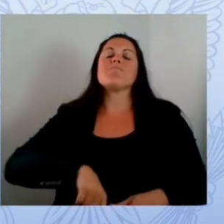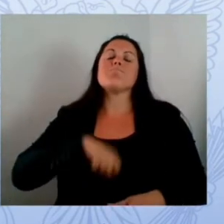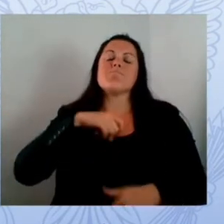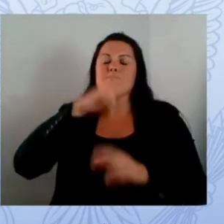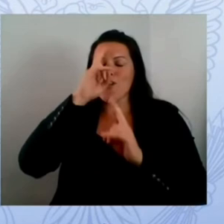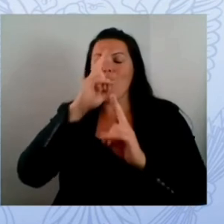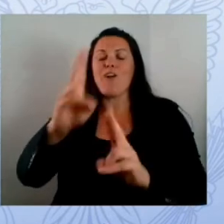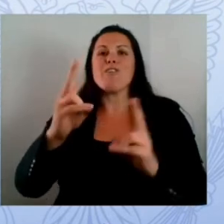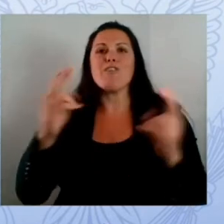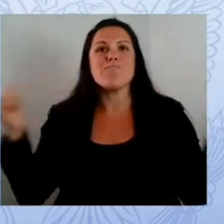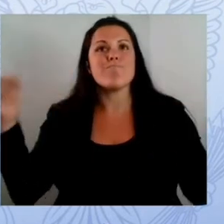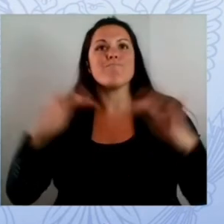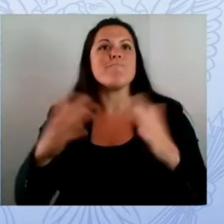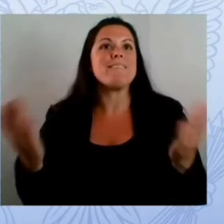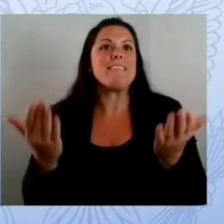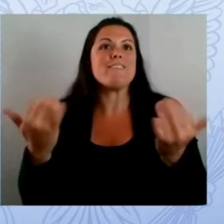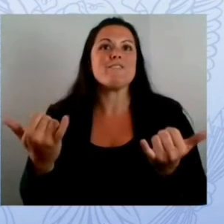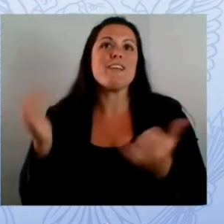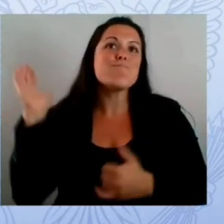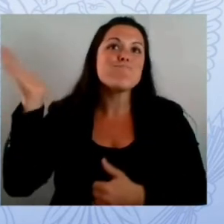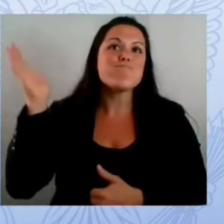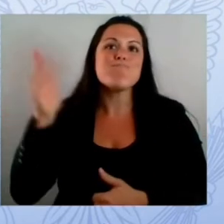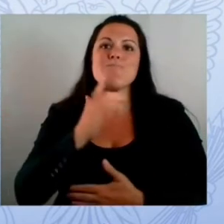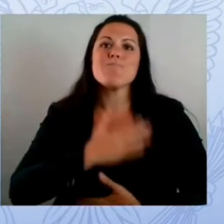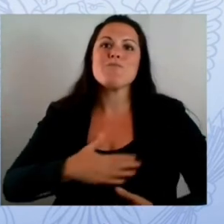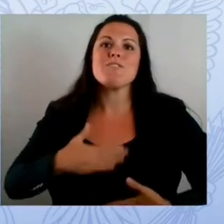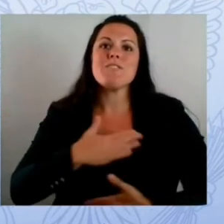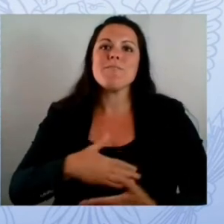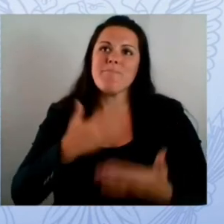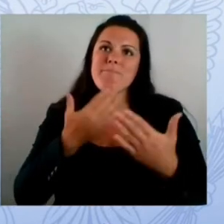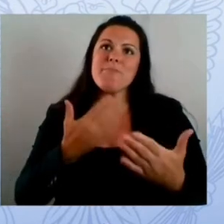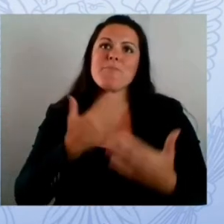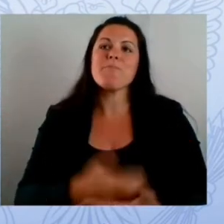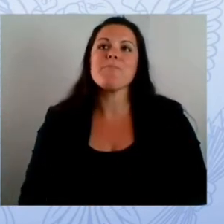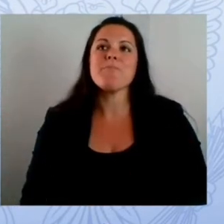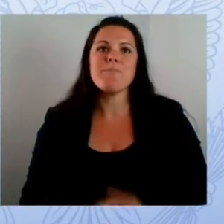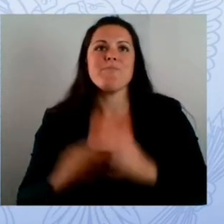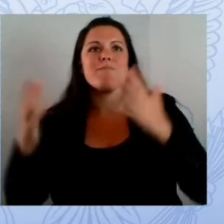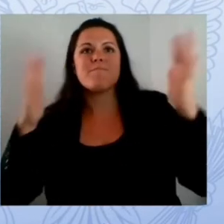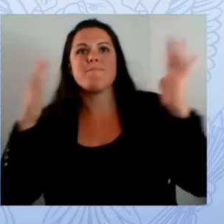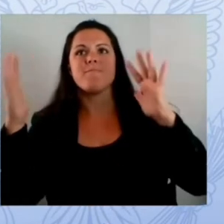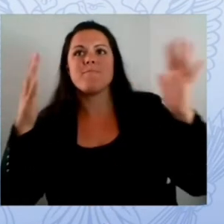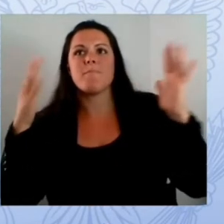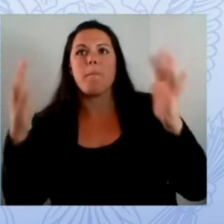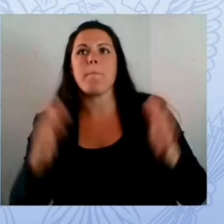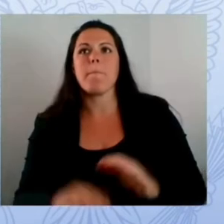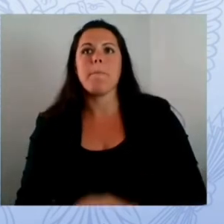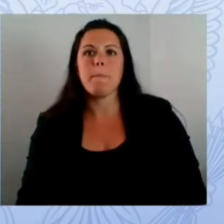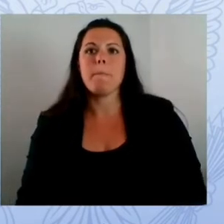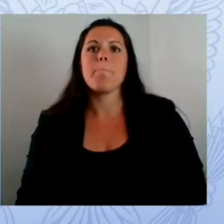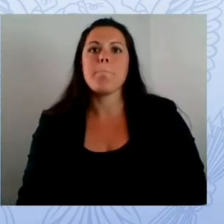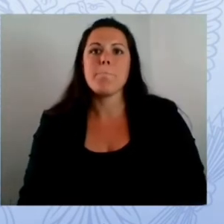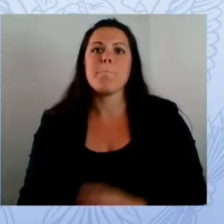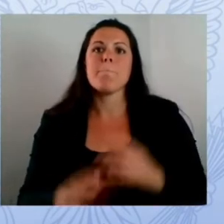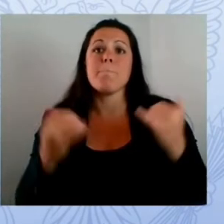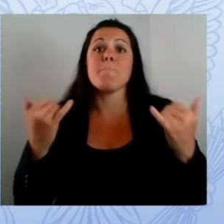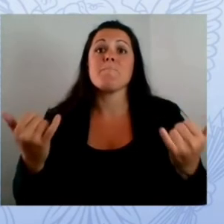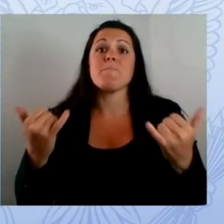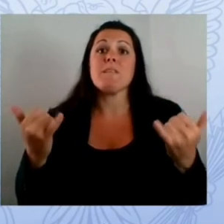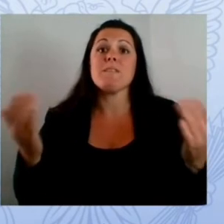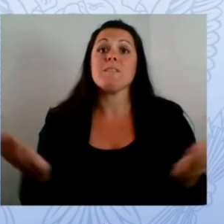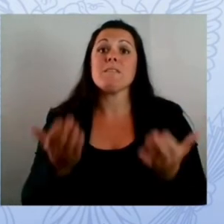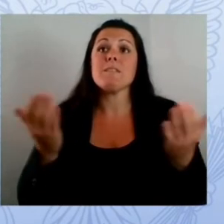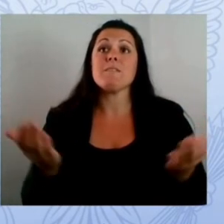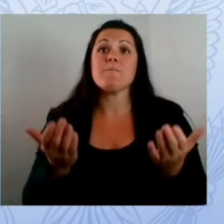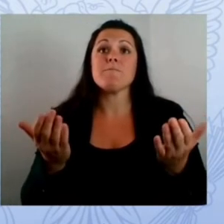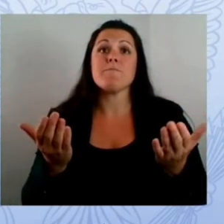so thank you all for the valuable insights you shared and i think to summarize the time we spent together this morning we heard that